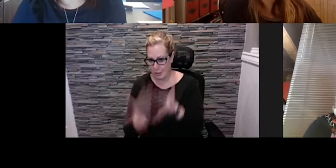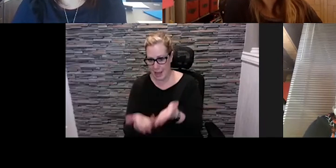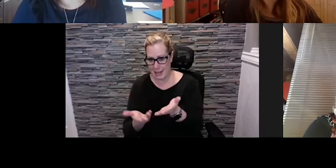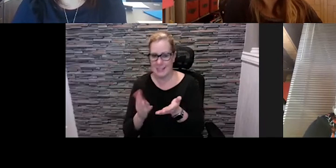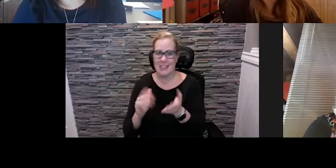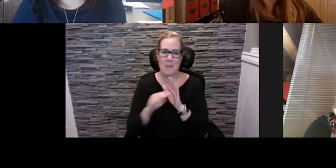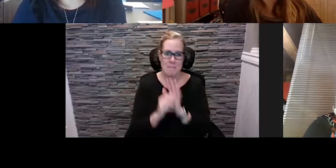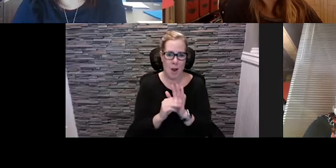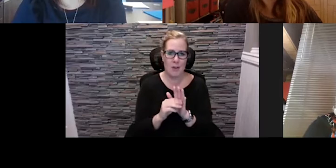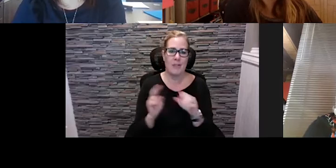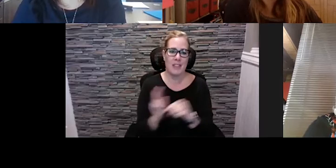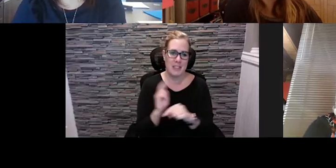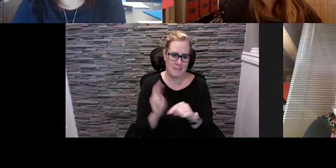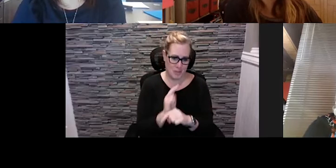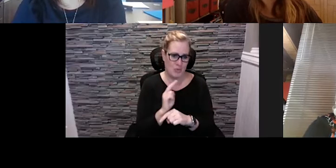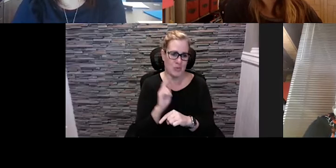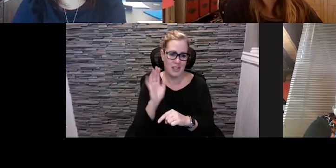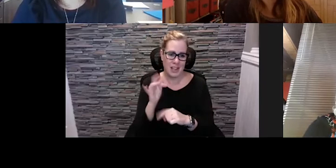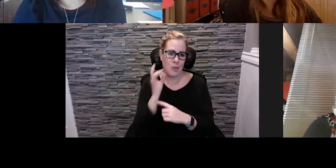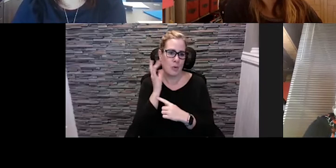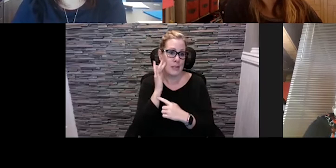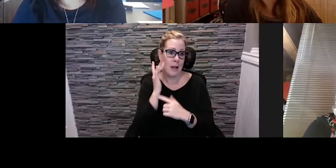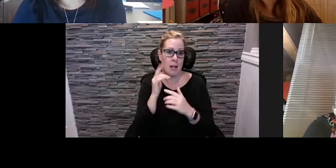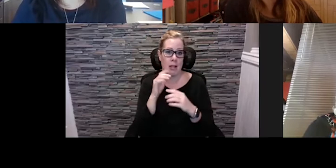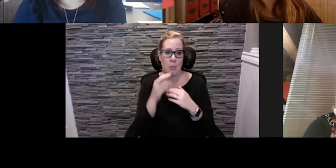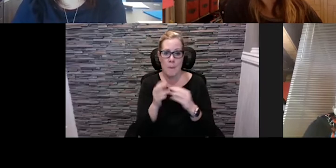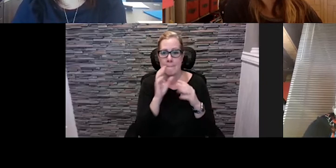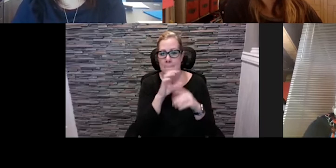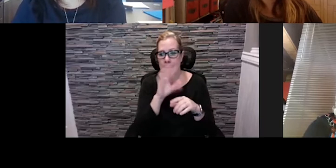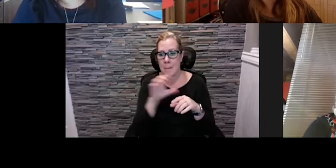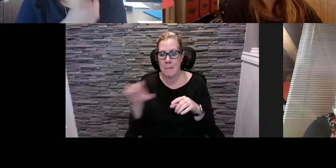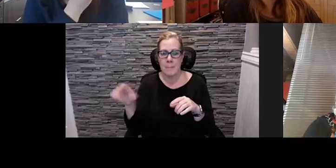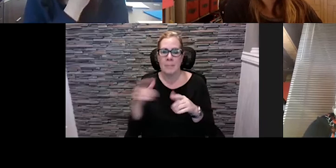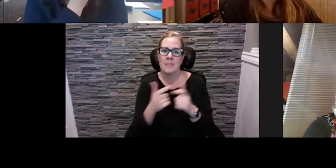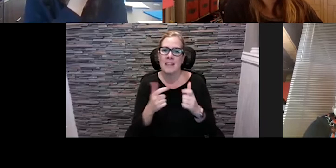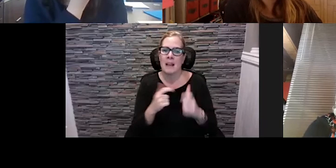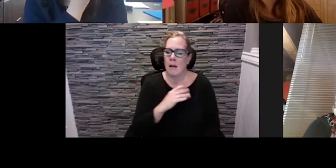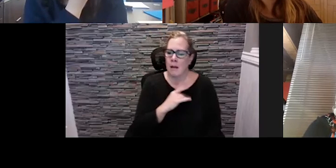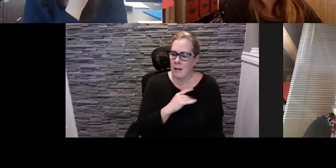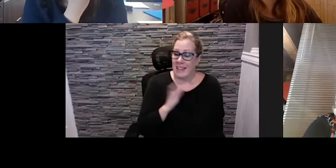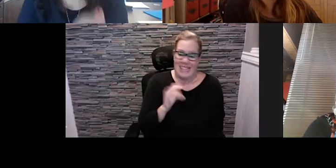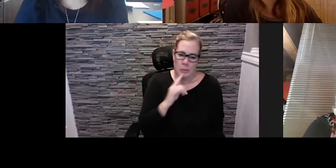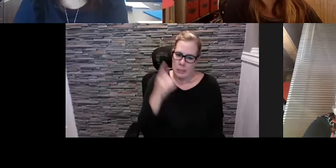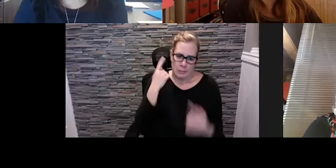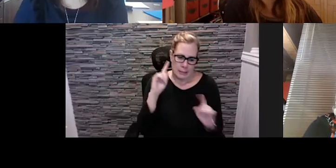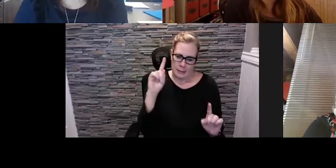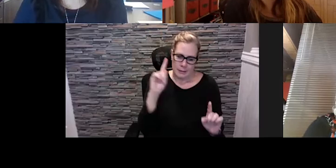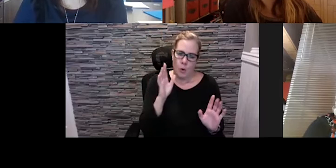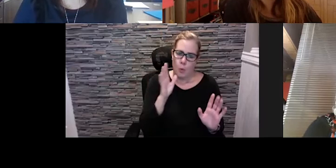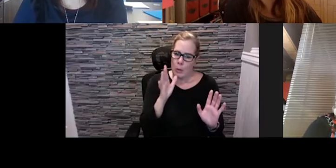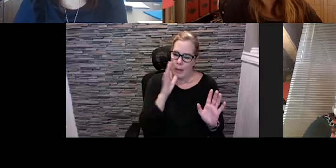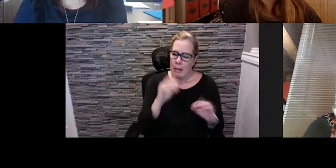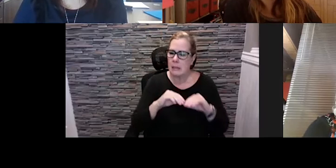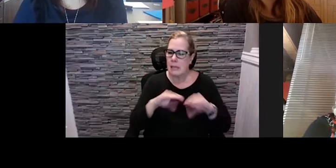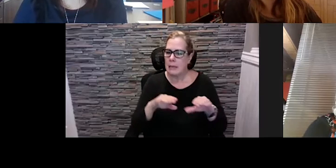they've used that has been so so successful and so really i i we are going to send um details